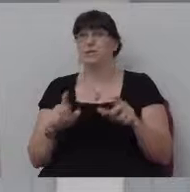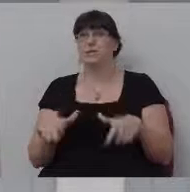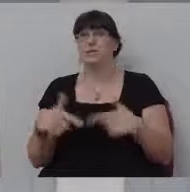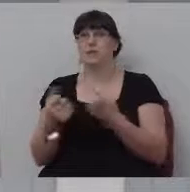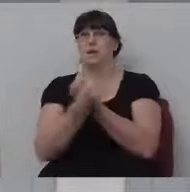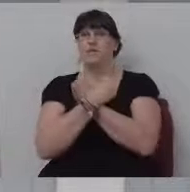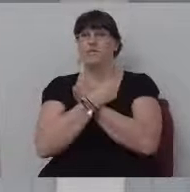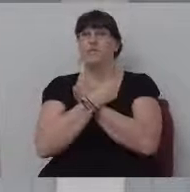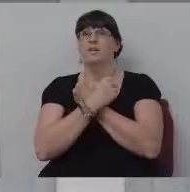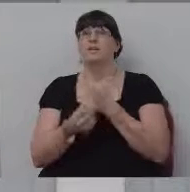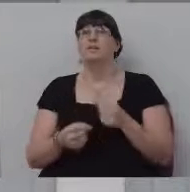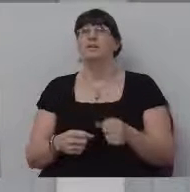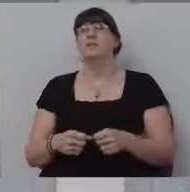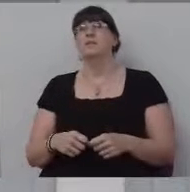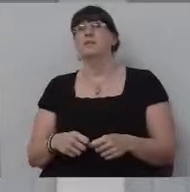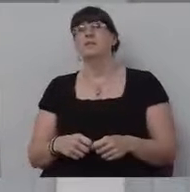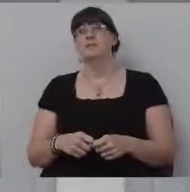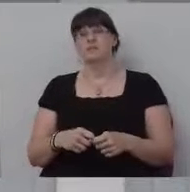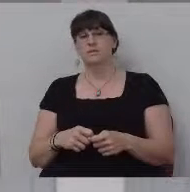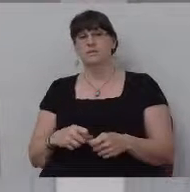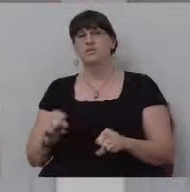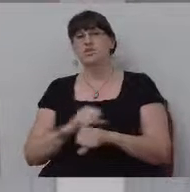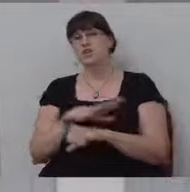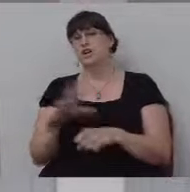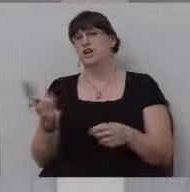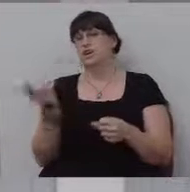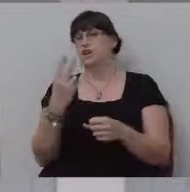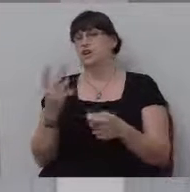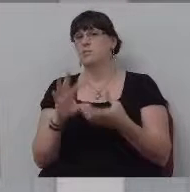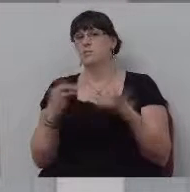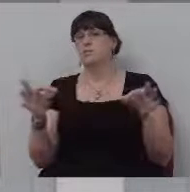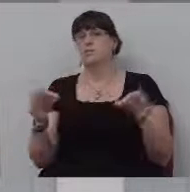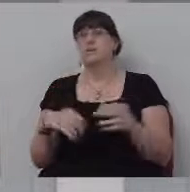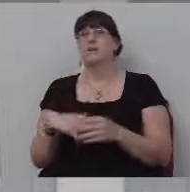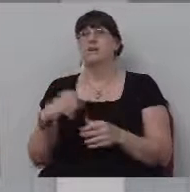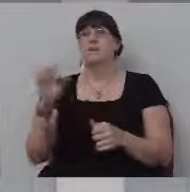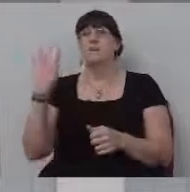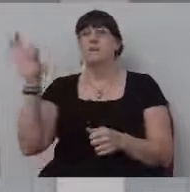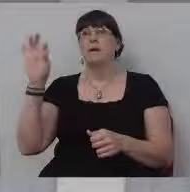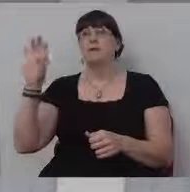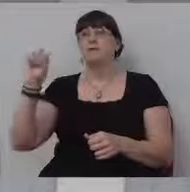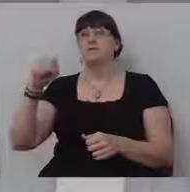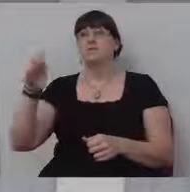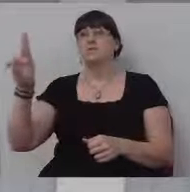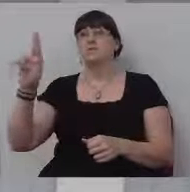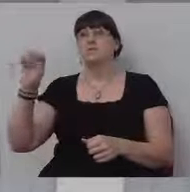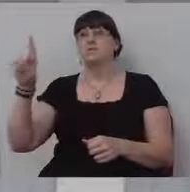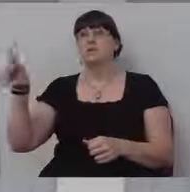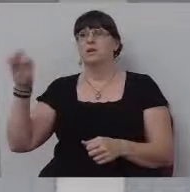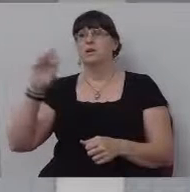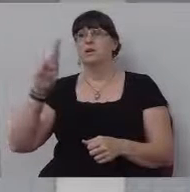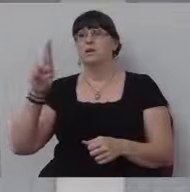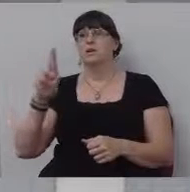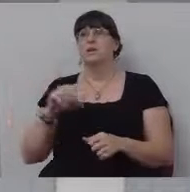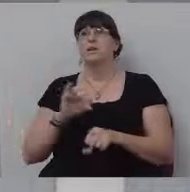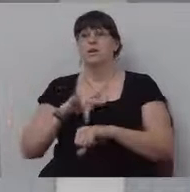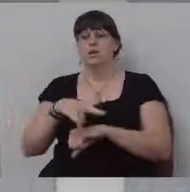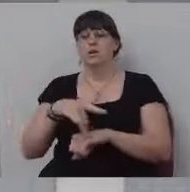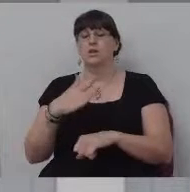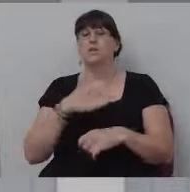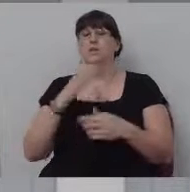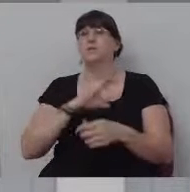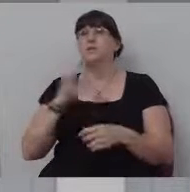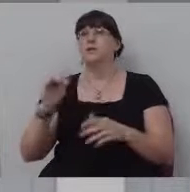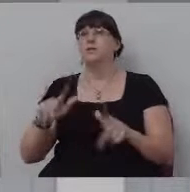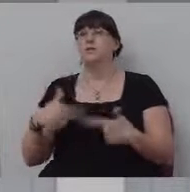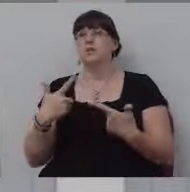I'm going to just tell you a couple of stories. First of all, pastor scutter. So, um, early on in my Christian experience, pastor, we had a